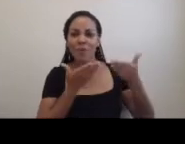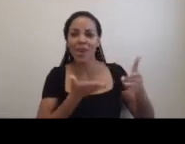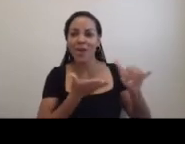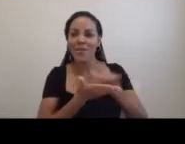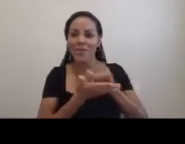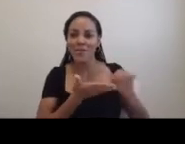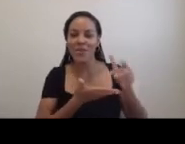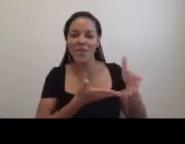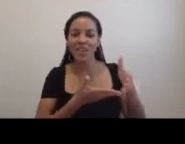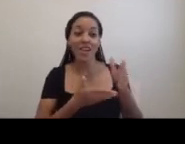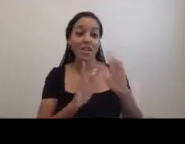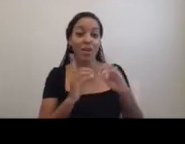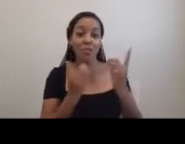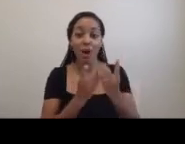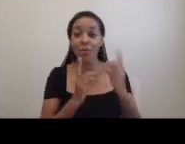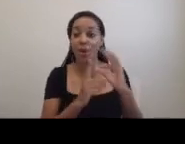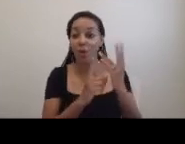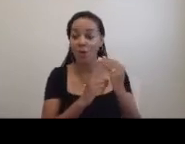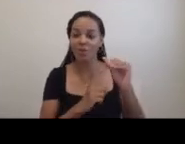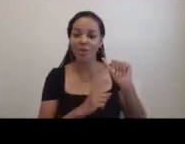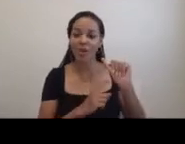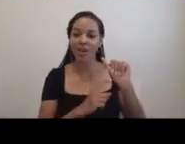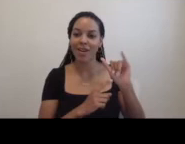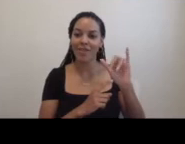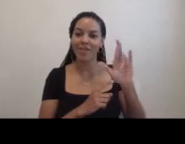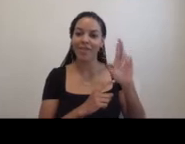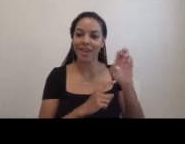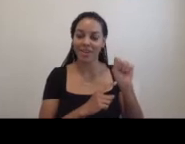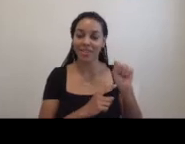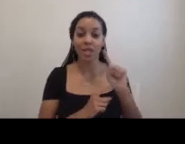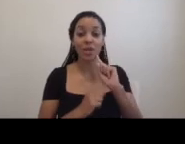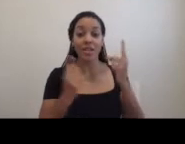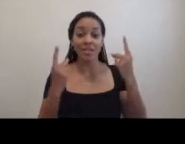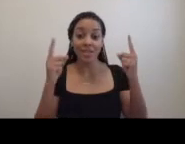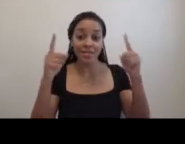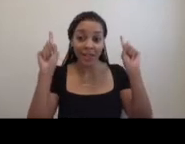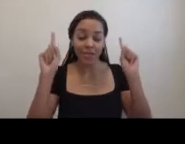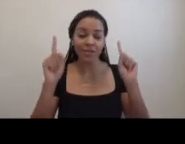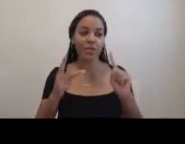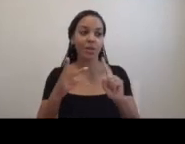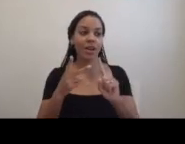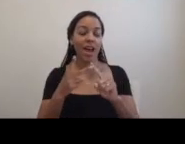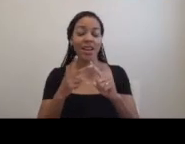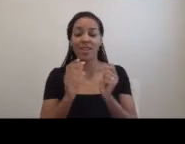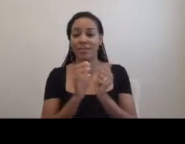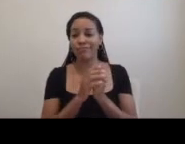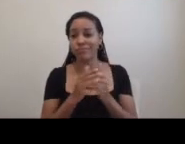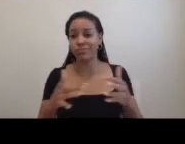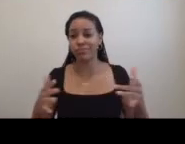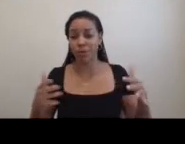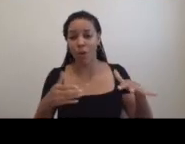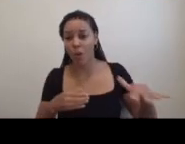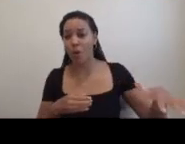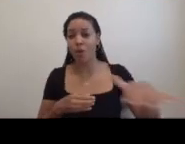in the Department of Cultural Affairs. It is successful and it is expanding all over the